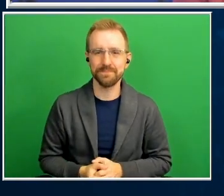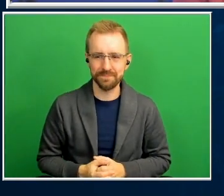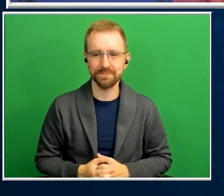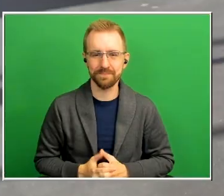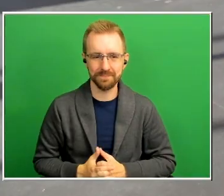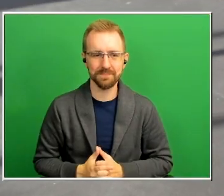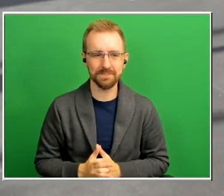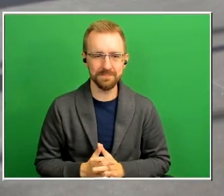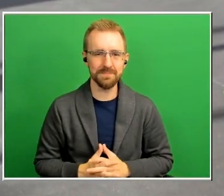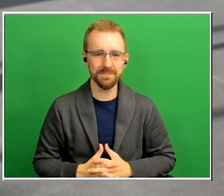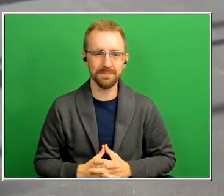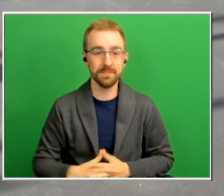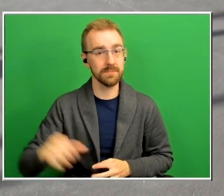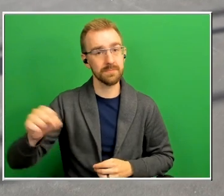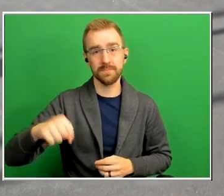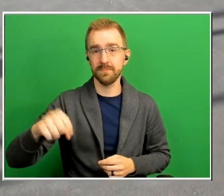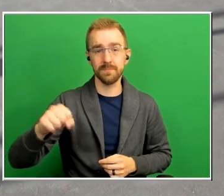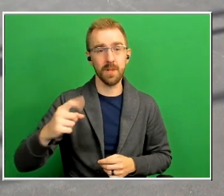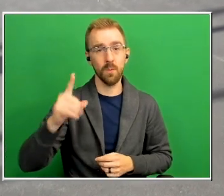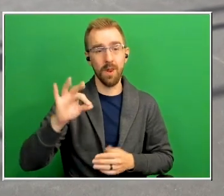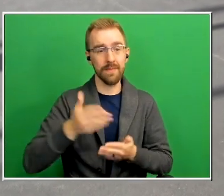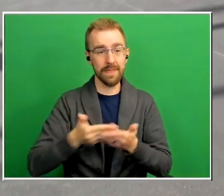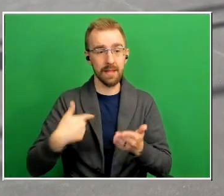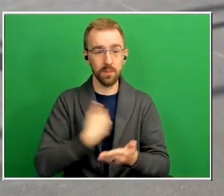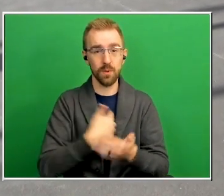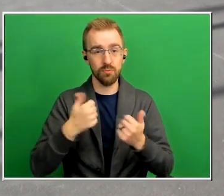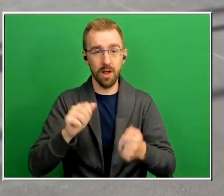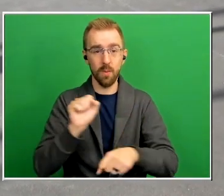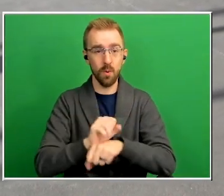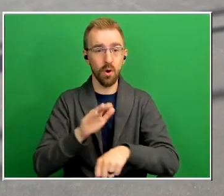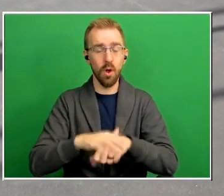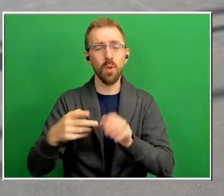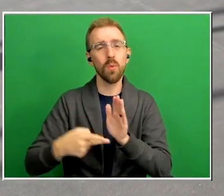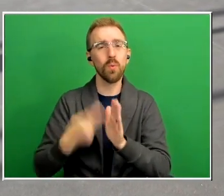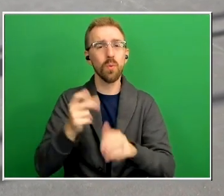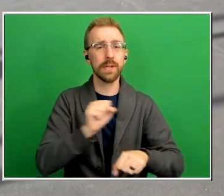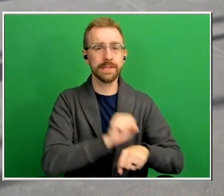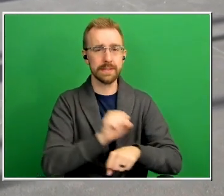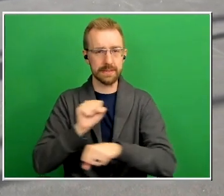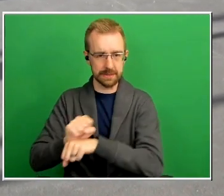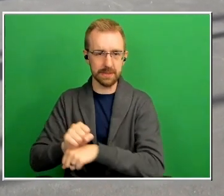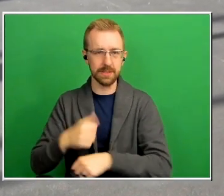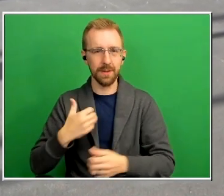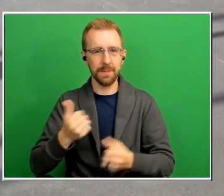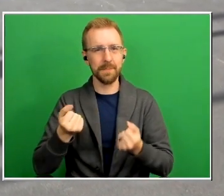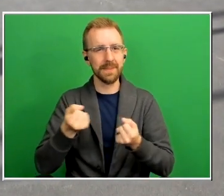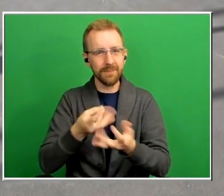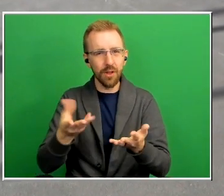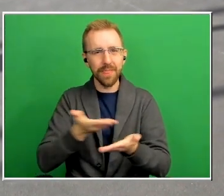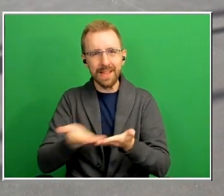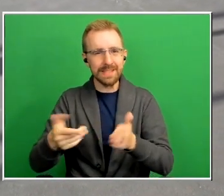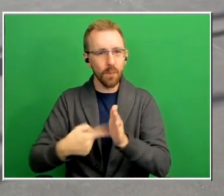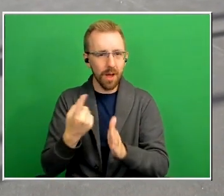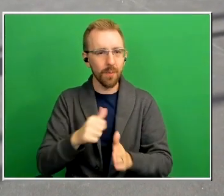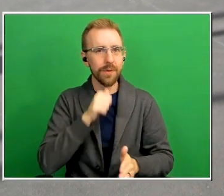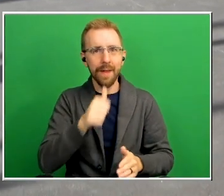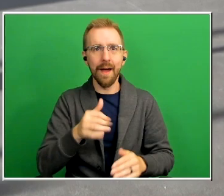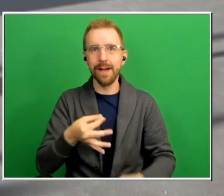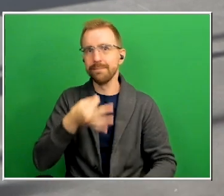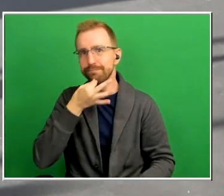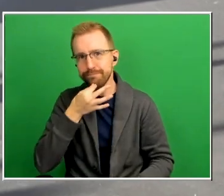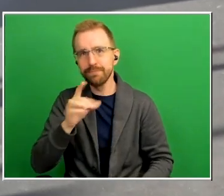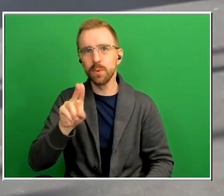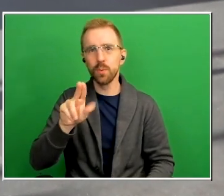yeah so one of the things we try to work on is dual tasking so working on multiple things at once we aren't necessarily great at dual tasking so it's a good